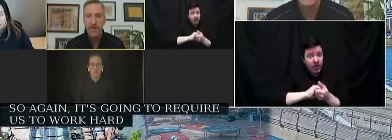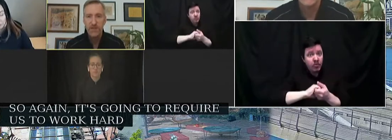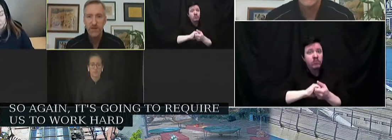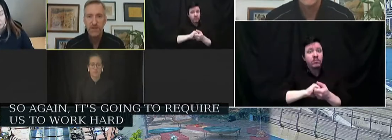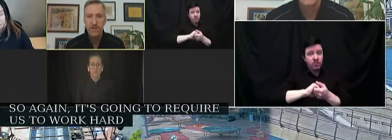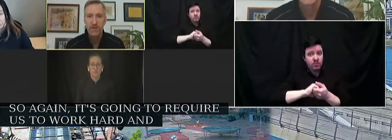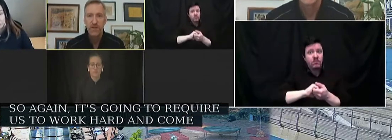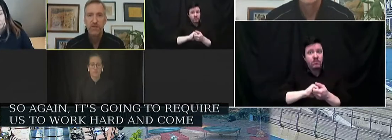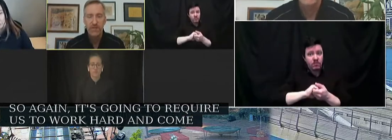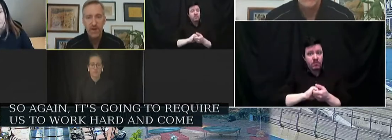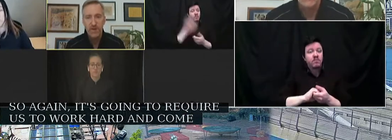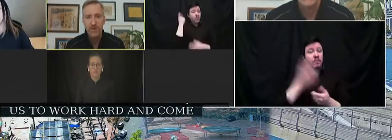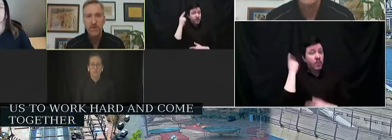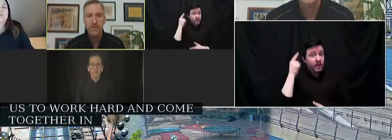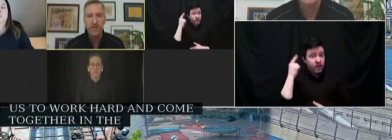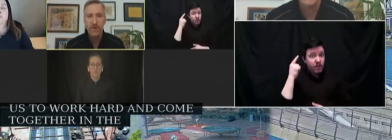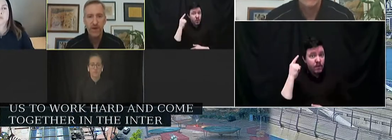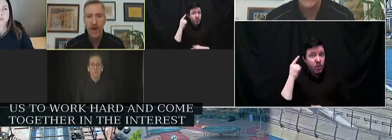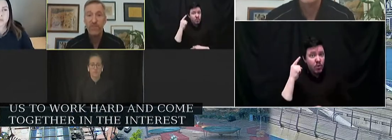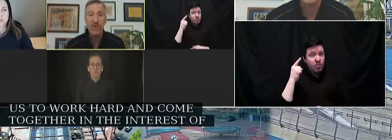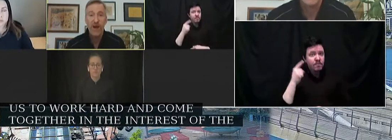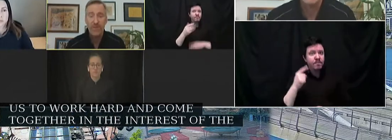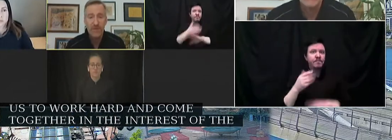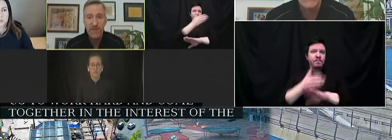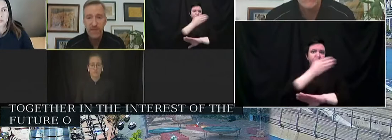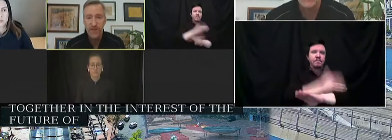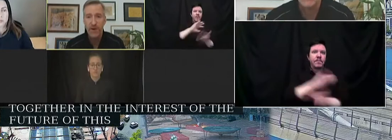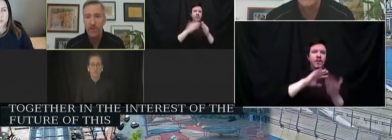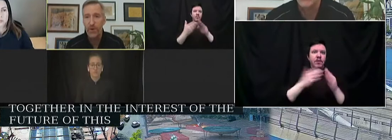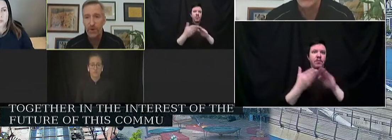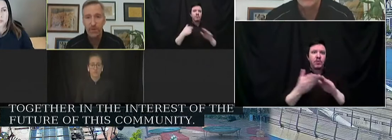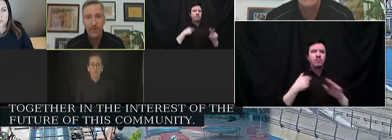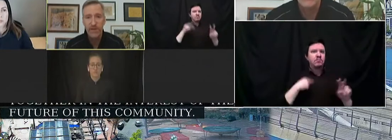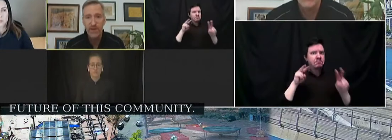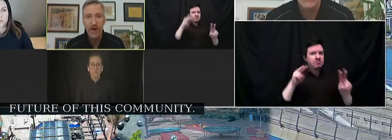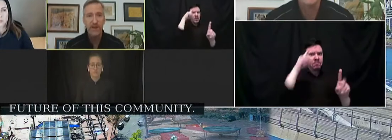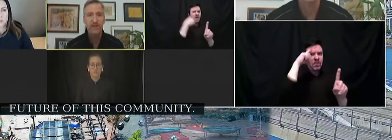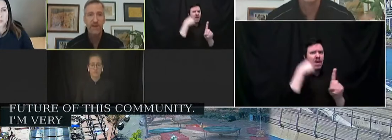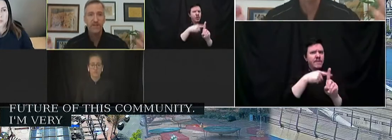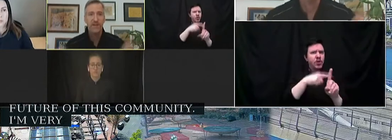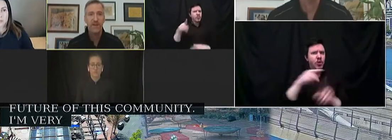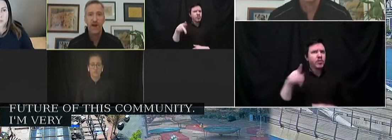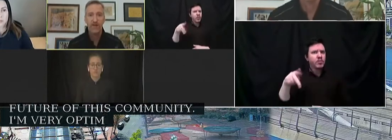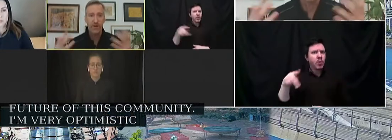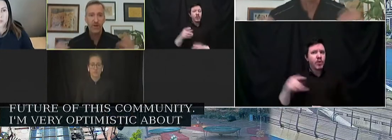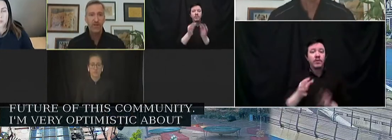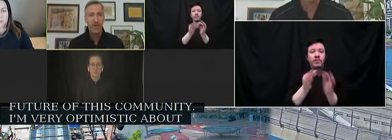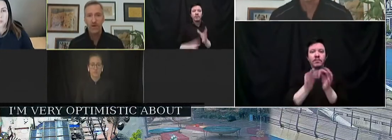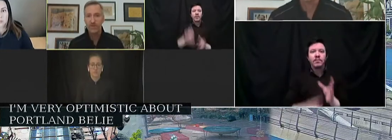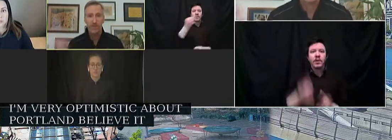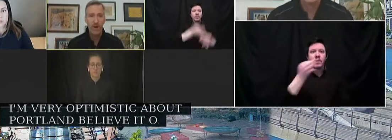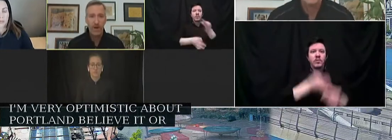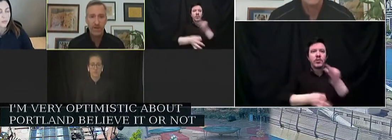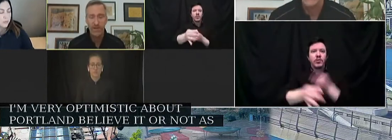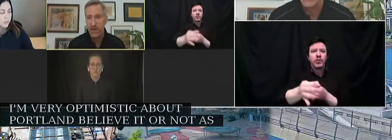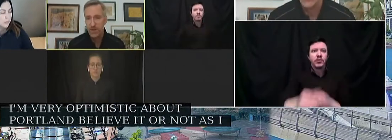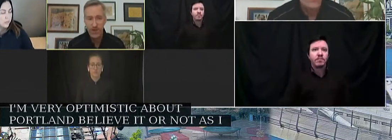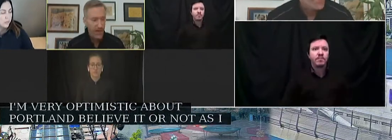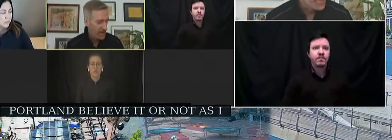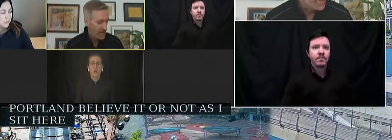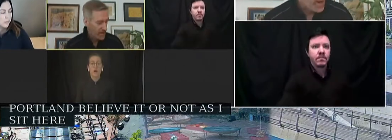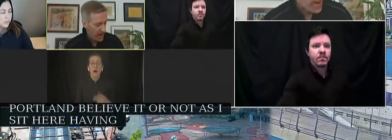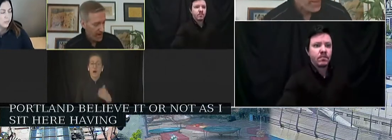in the interest of the future of this community. I'm very optimistic about Portland, believe it or not, as I sit here, having heard the calls for my